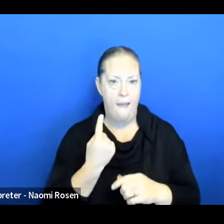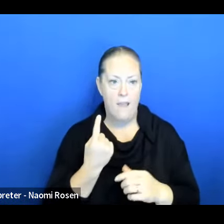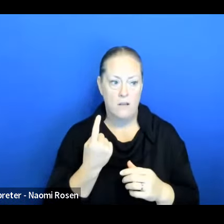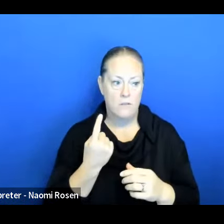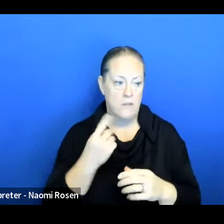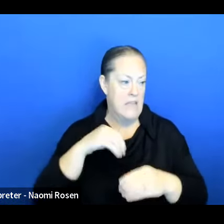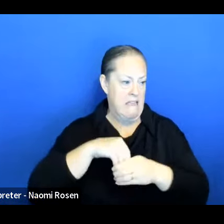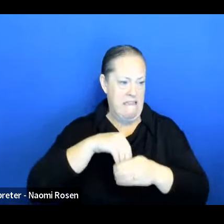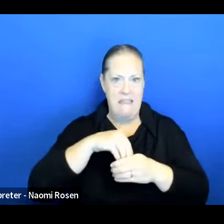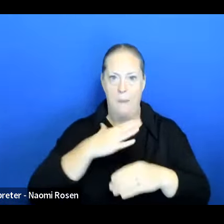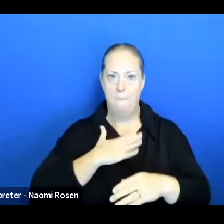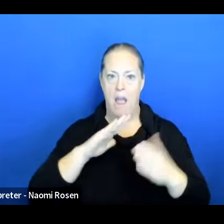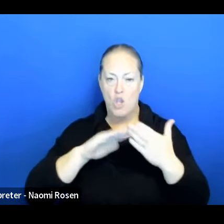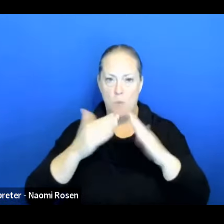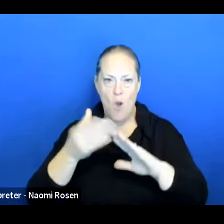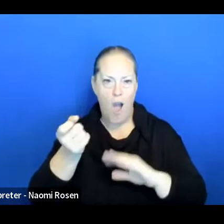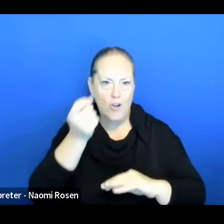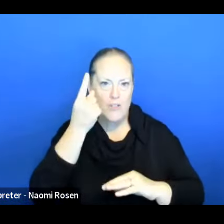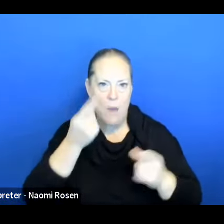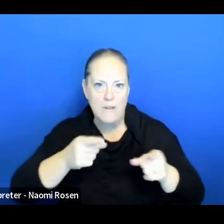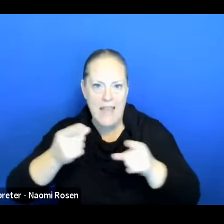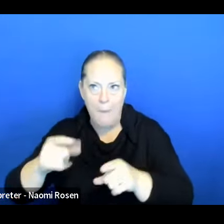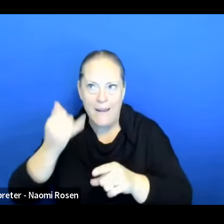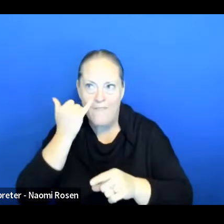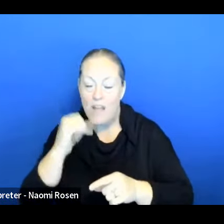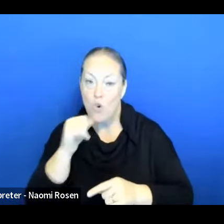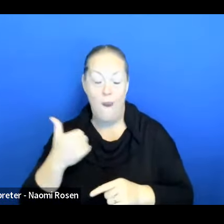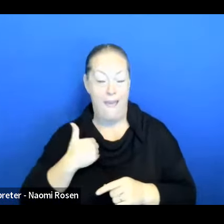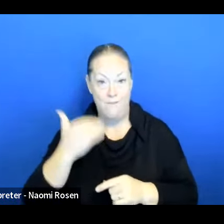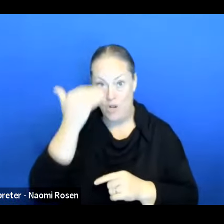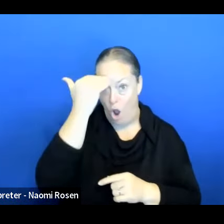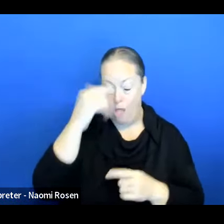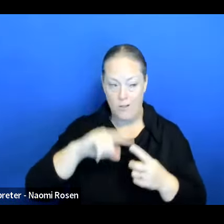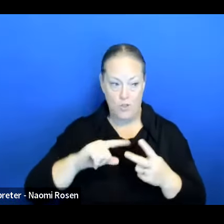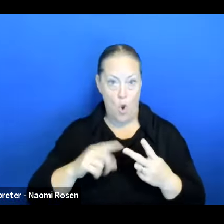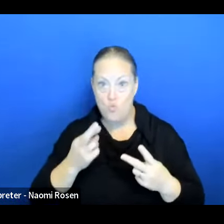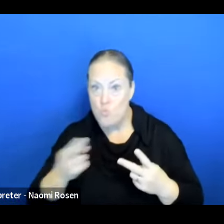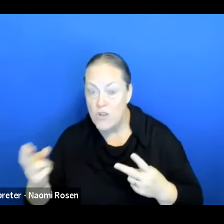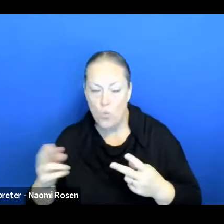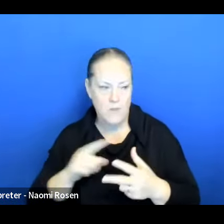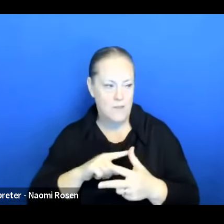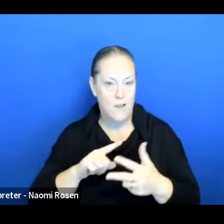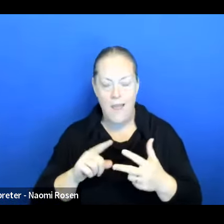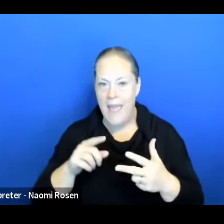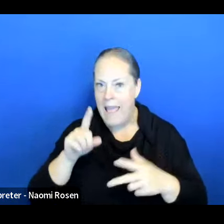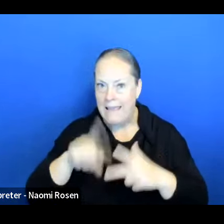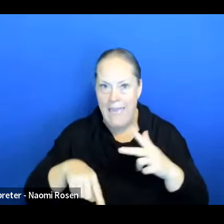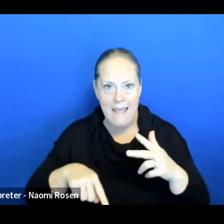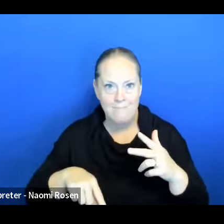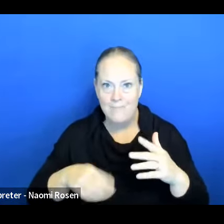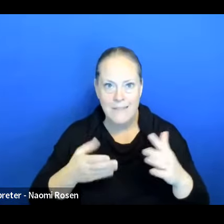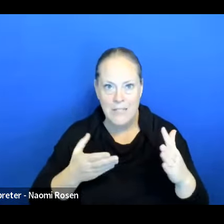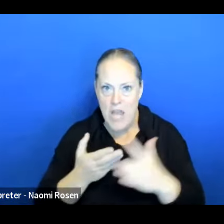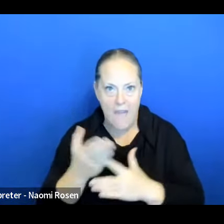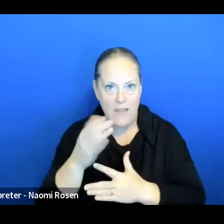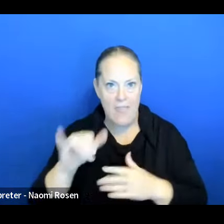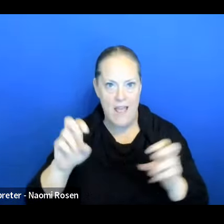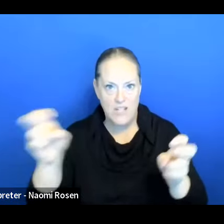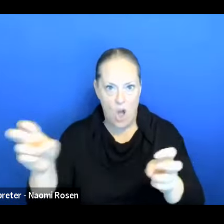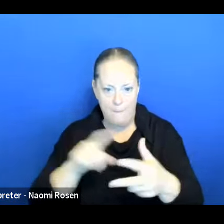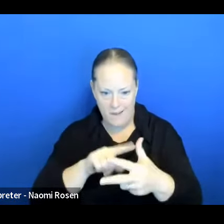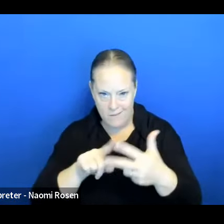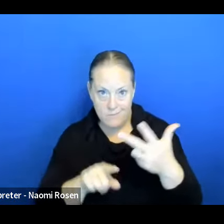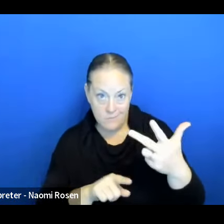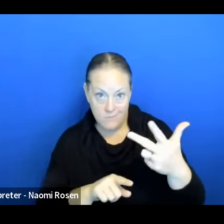what is happening if I don't have the resources or the knowledge or I can't navigate the topic. So we brought